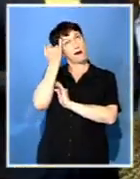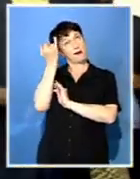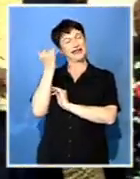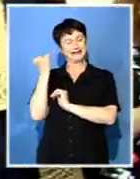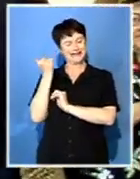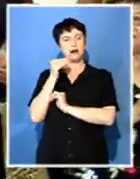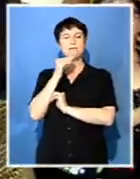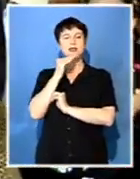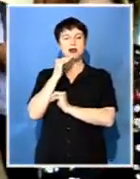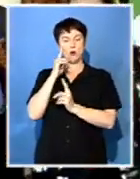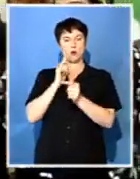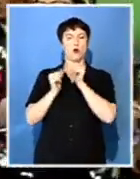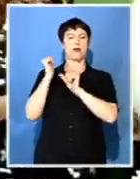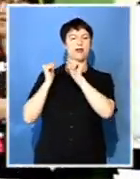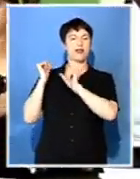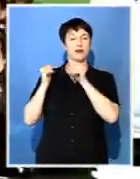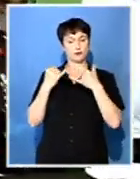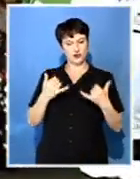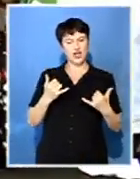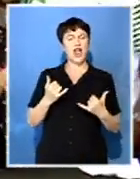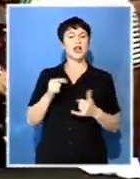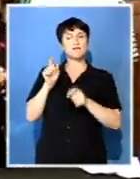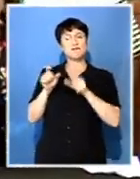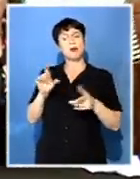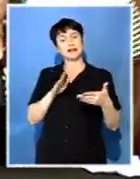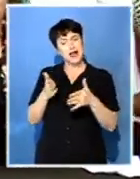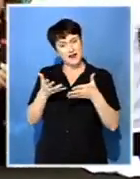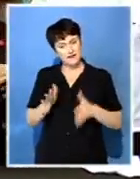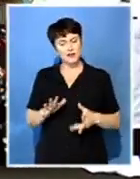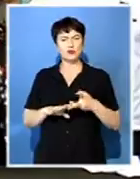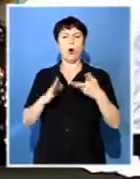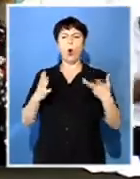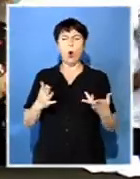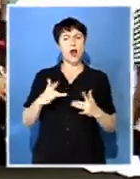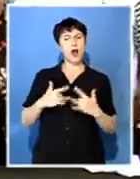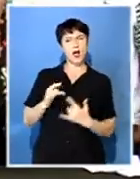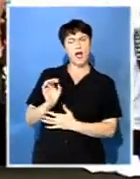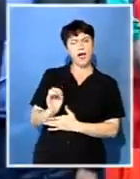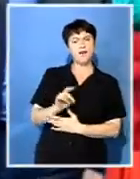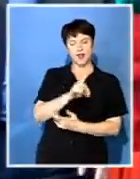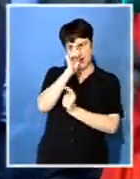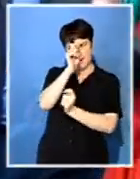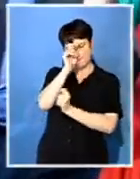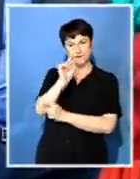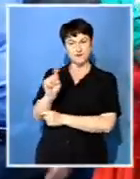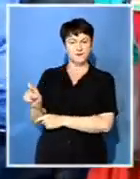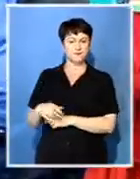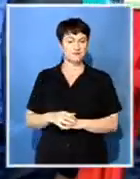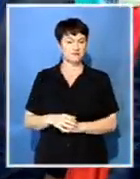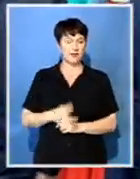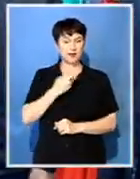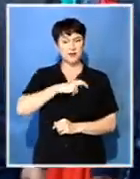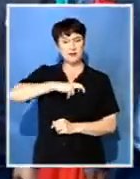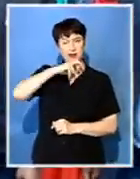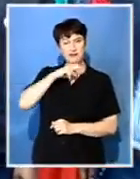leaders were among those honoured today, despite their development role in communities. King Welonke believes the